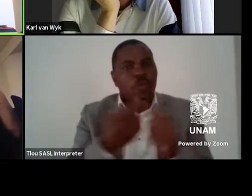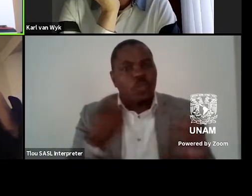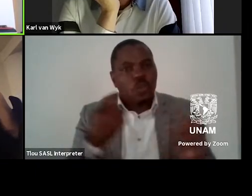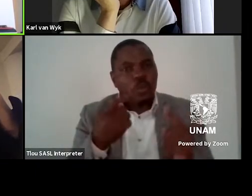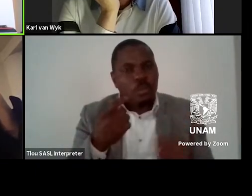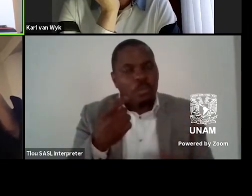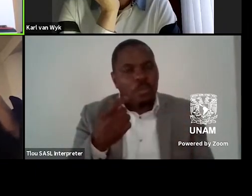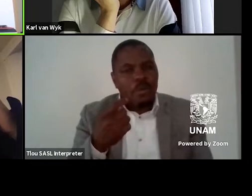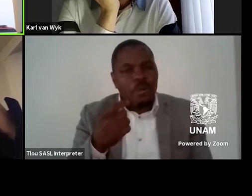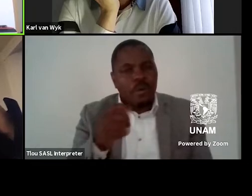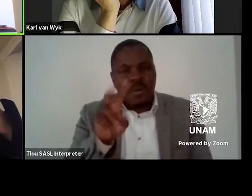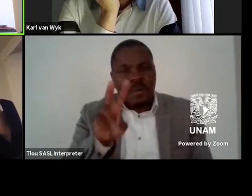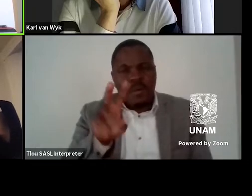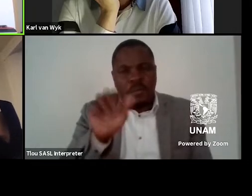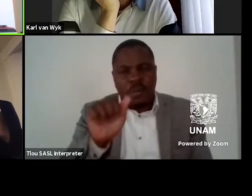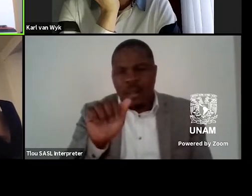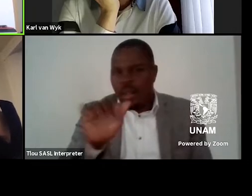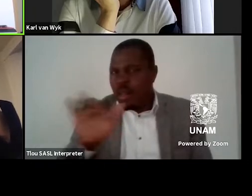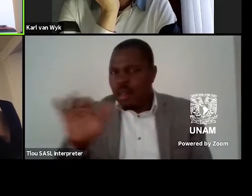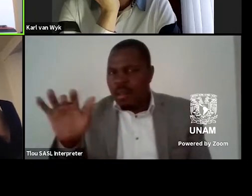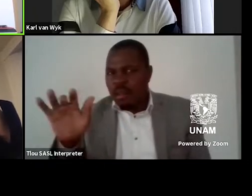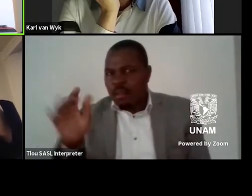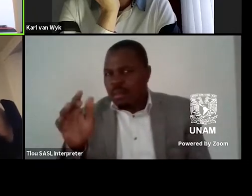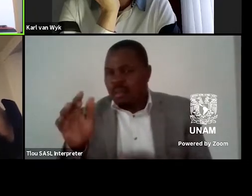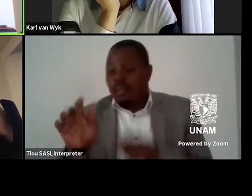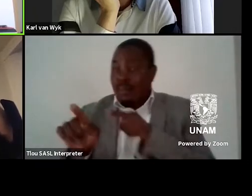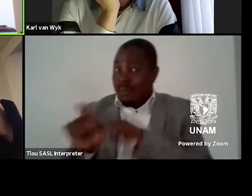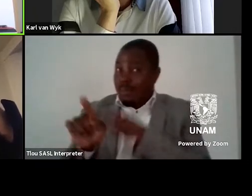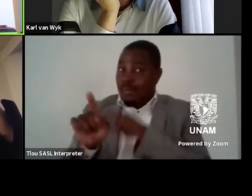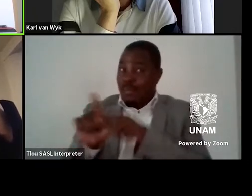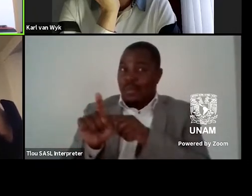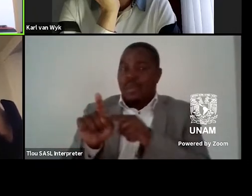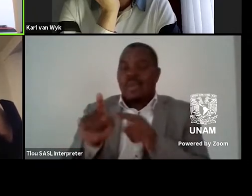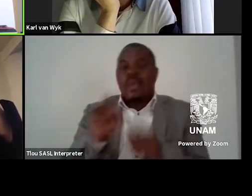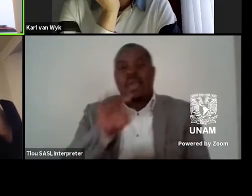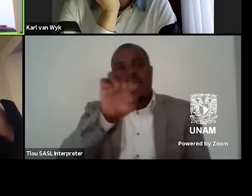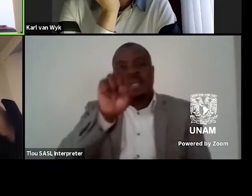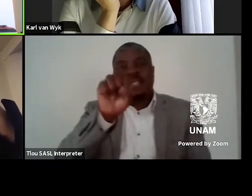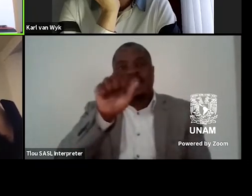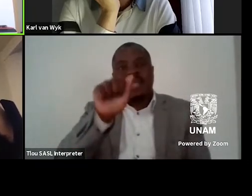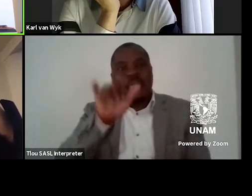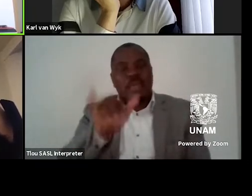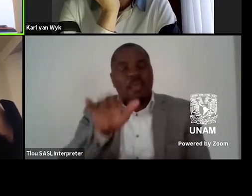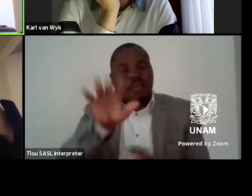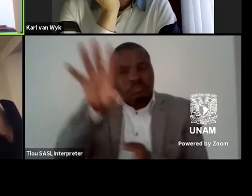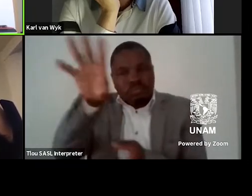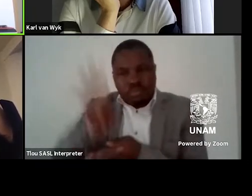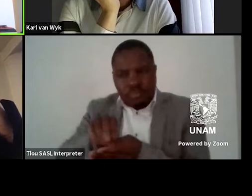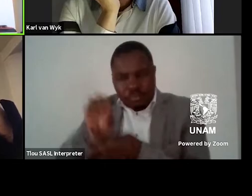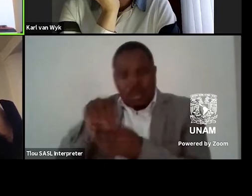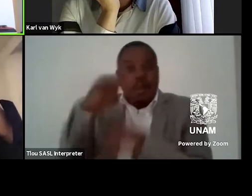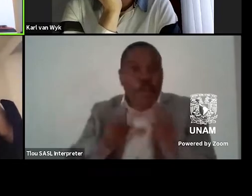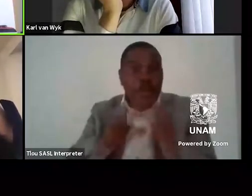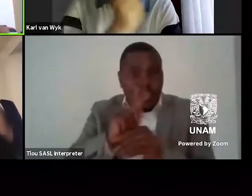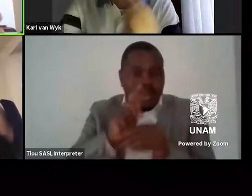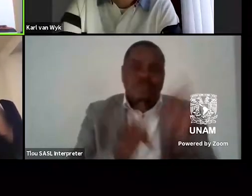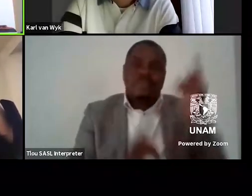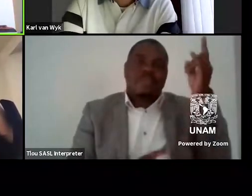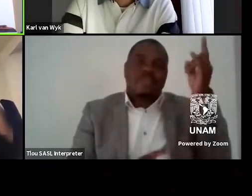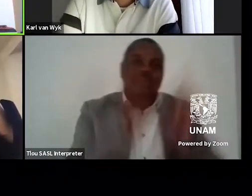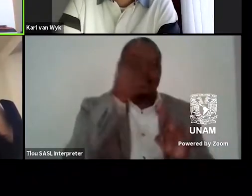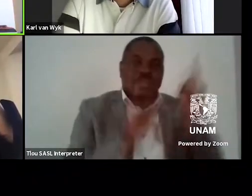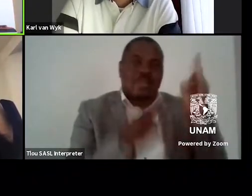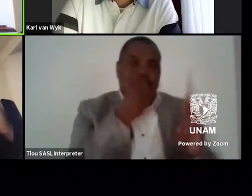which is a collection of essays about the city but from a